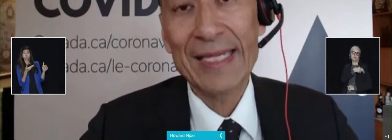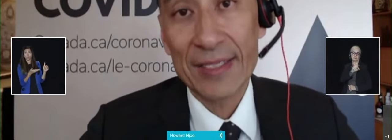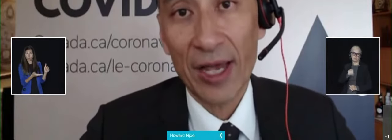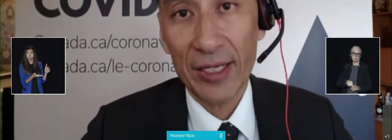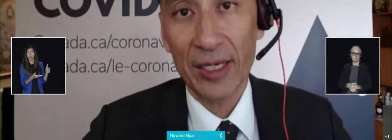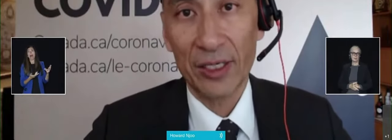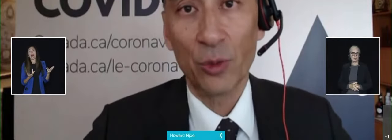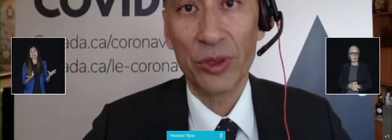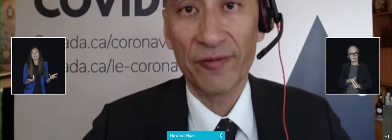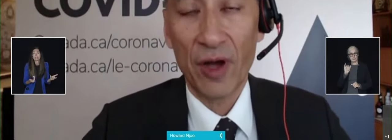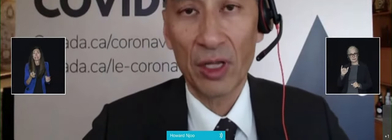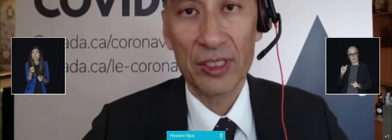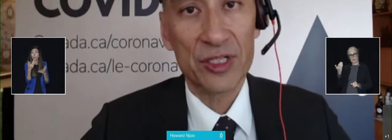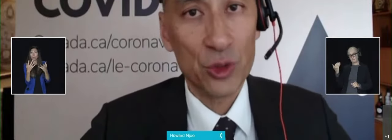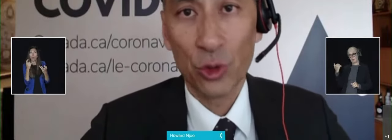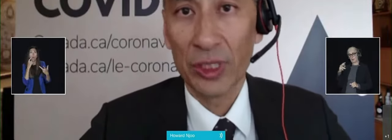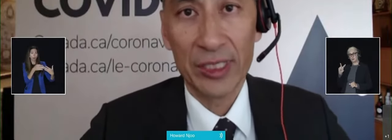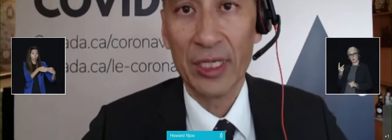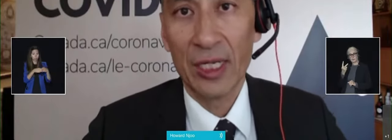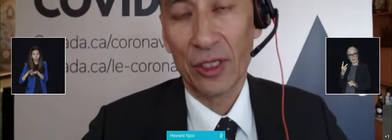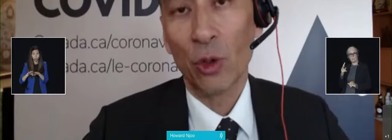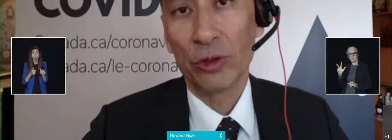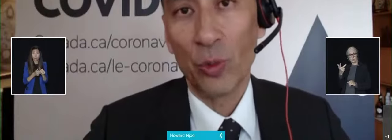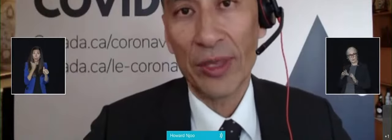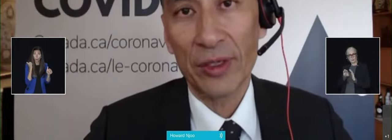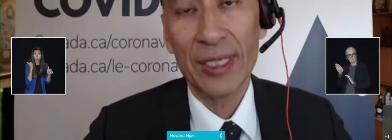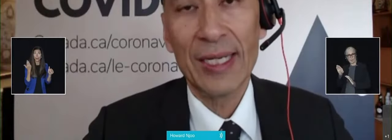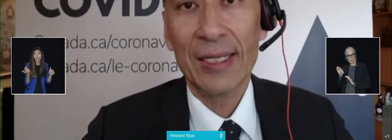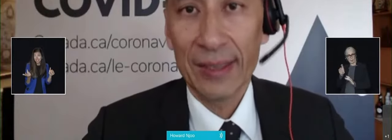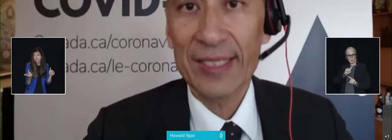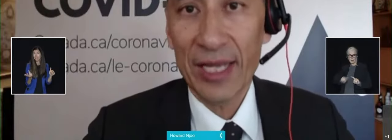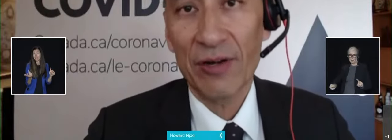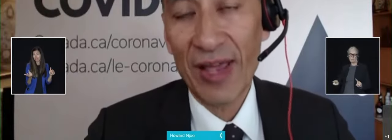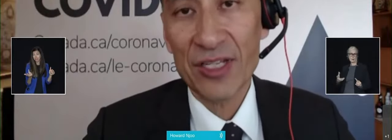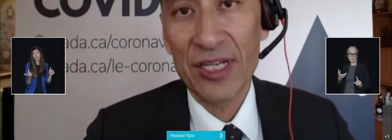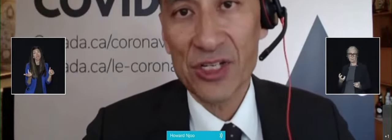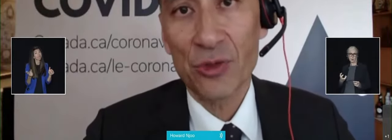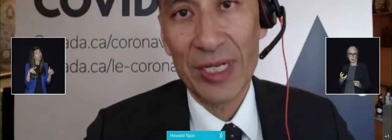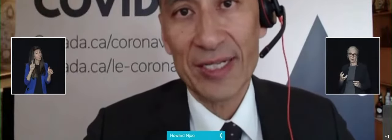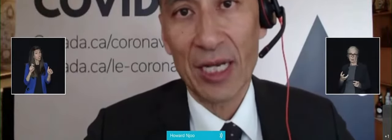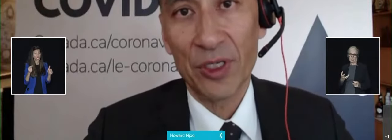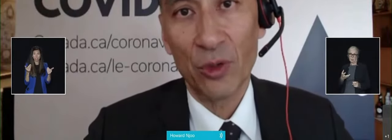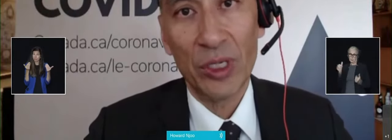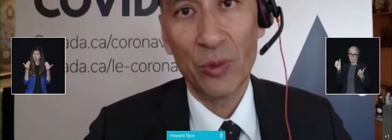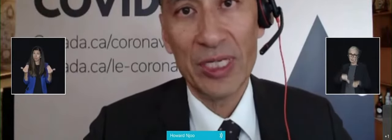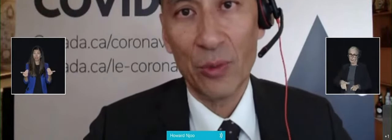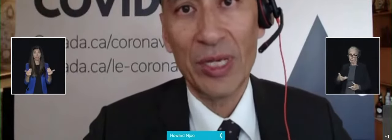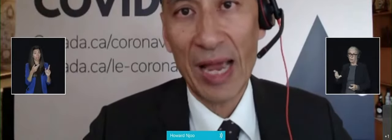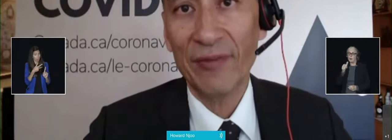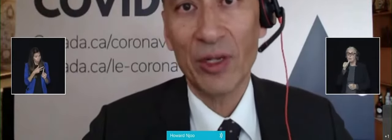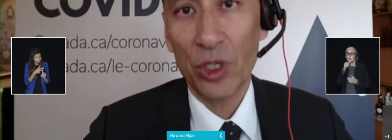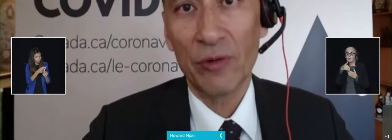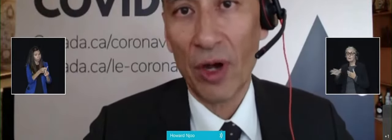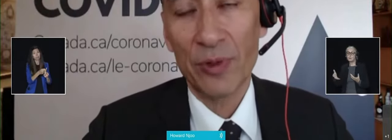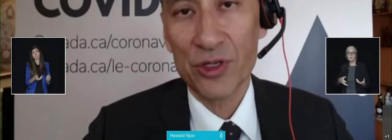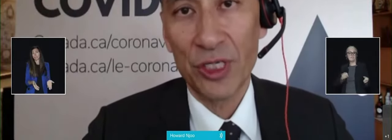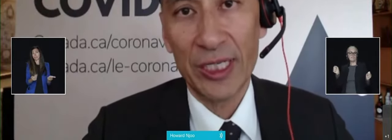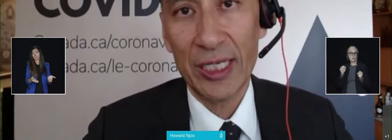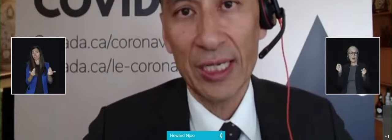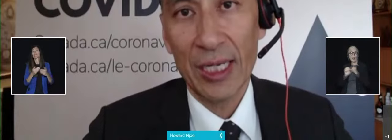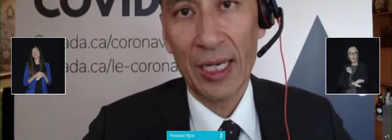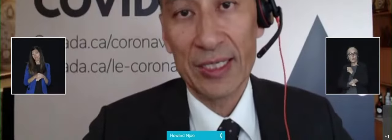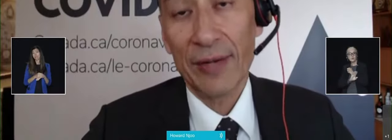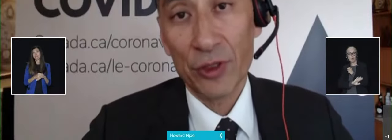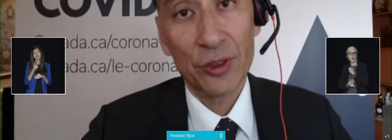going back inside, you know, with the fall and school and the colder weather, let's get our vaccination rates up. You know, we have that window of